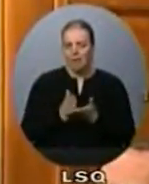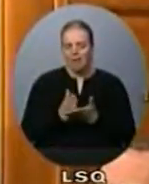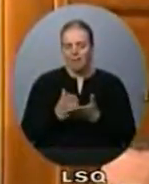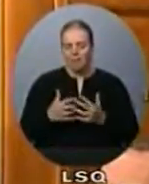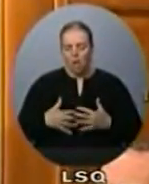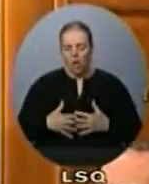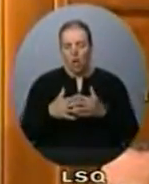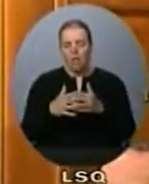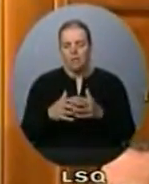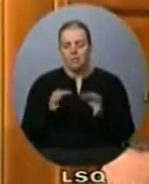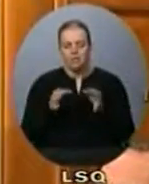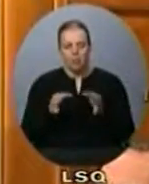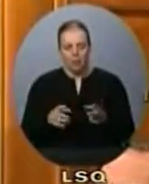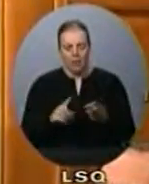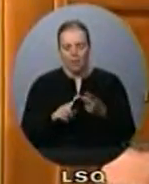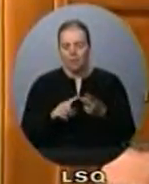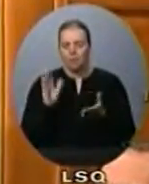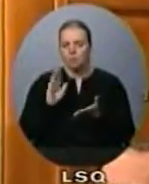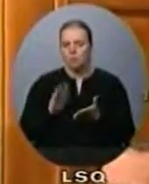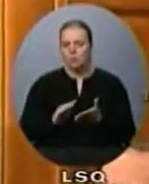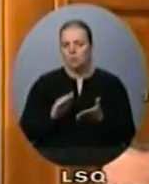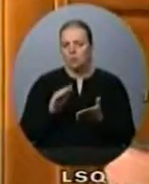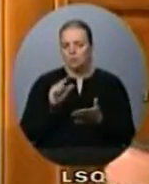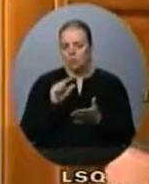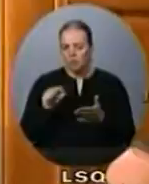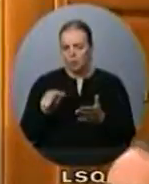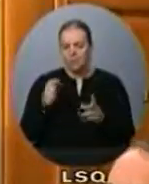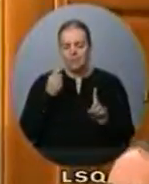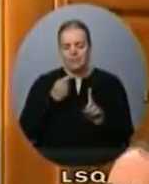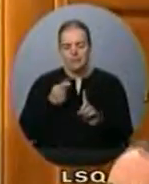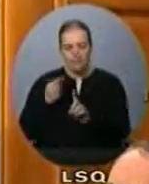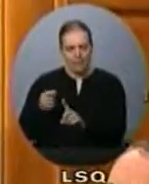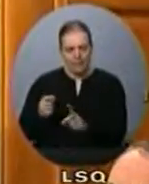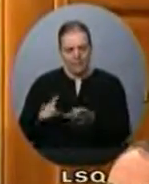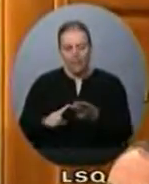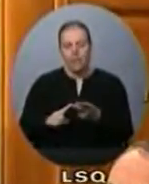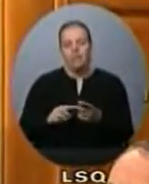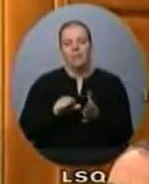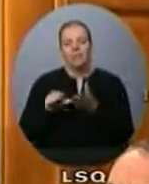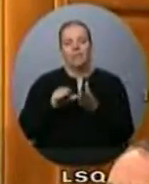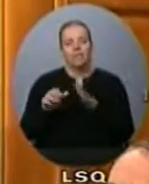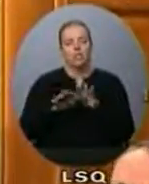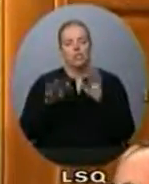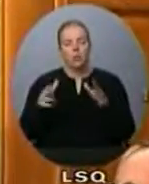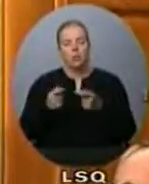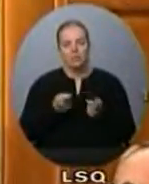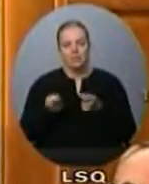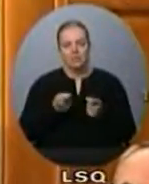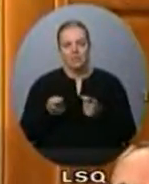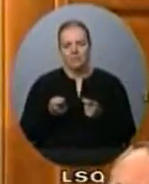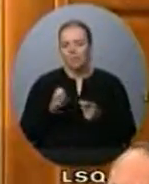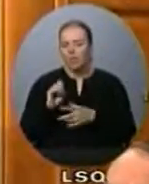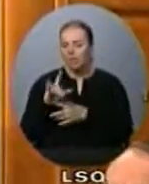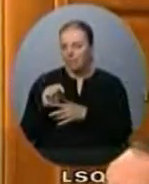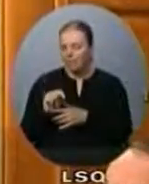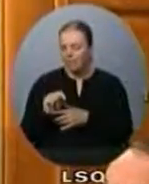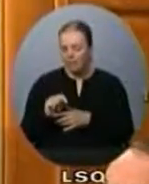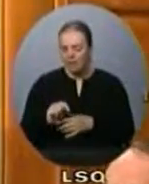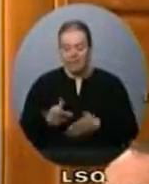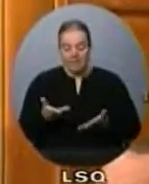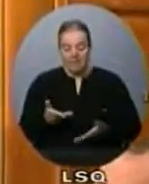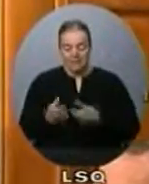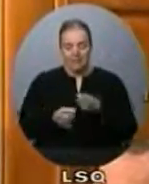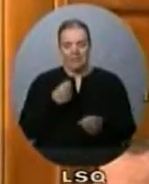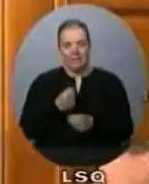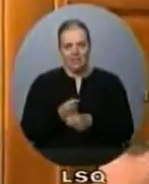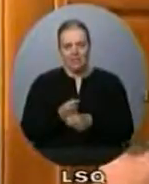targeted spending restraint measures, and reviewing government administrative and overhead costs. This year, we're building on that plan by delivering